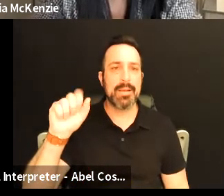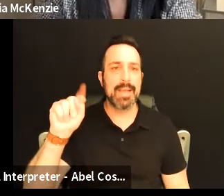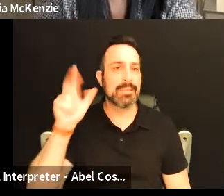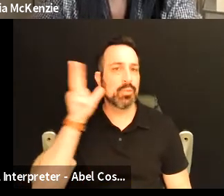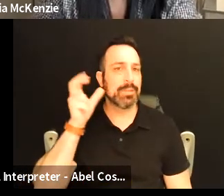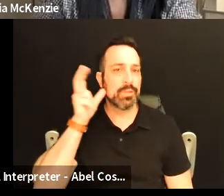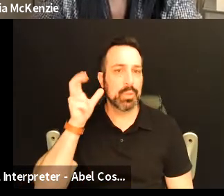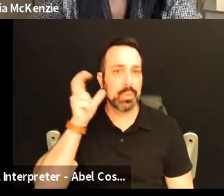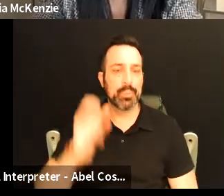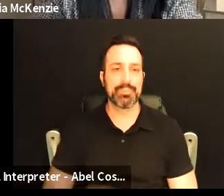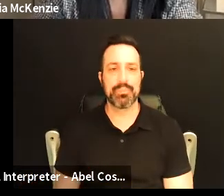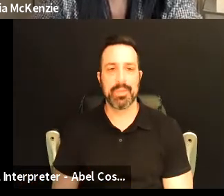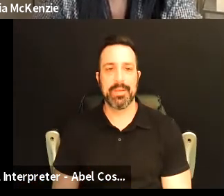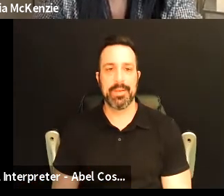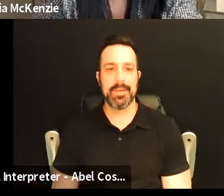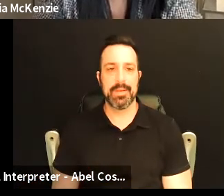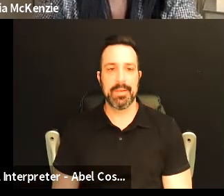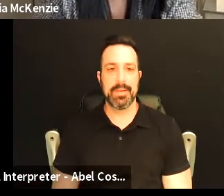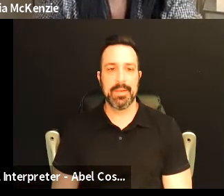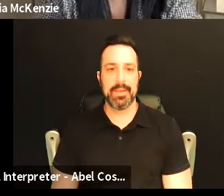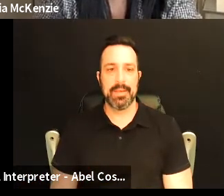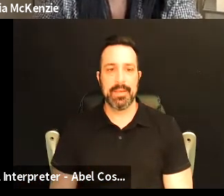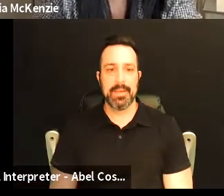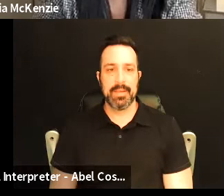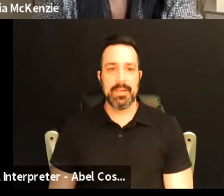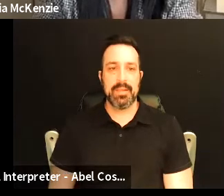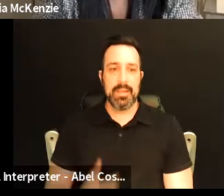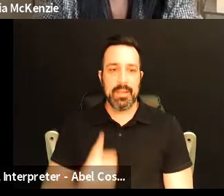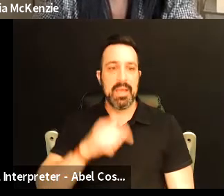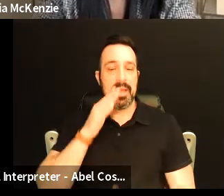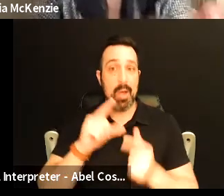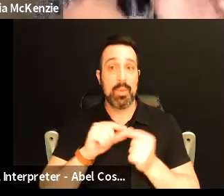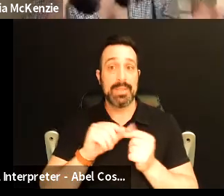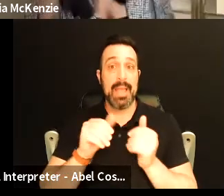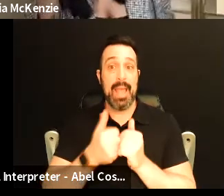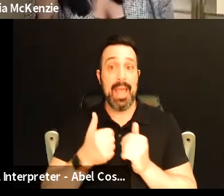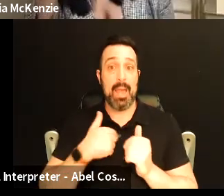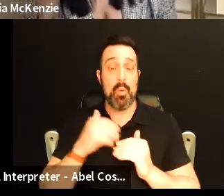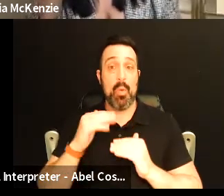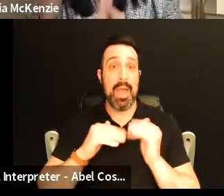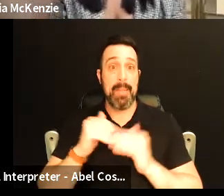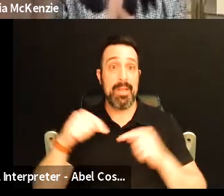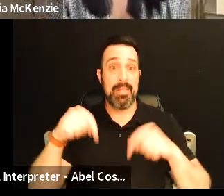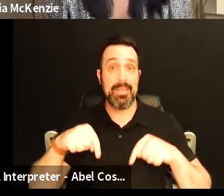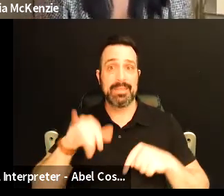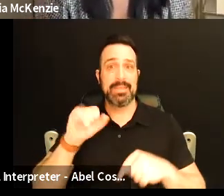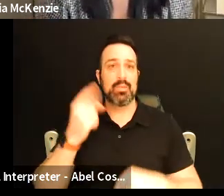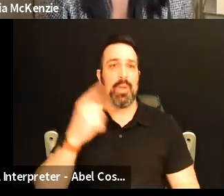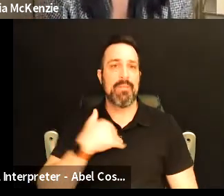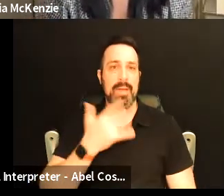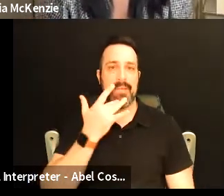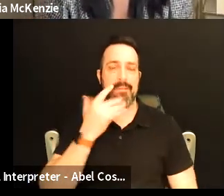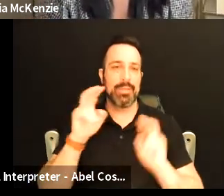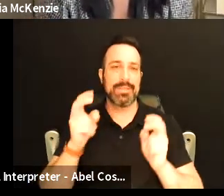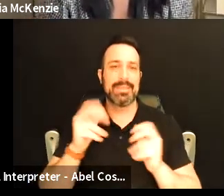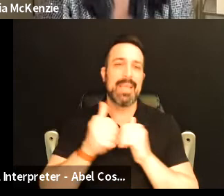oh and i will say how i build this is one of my favorites oh